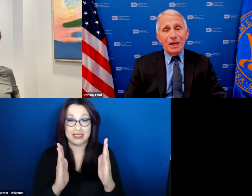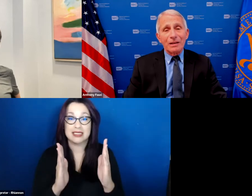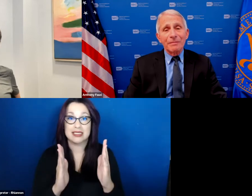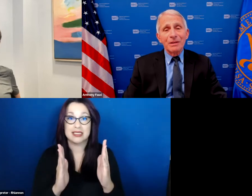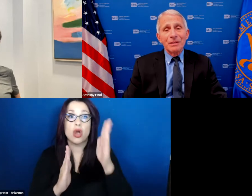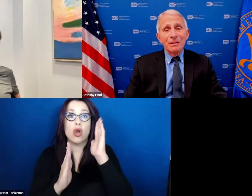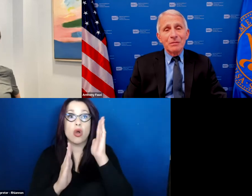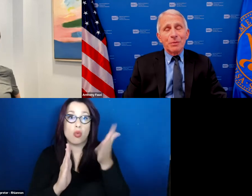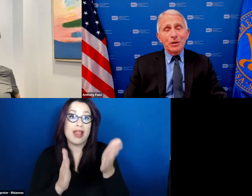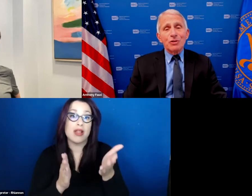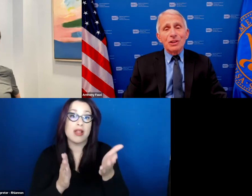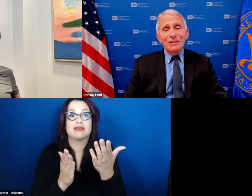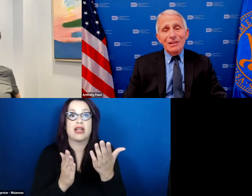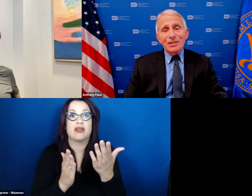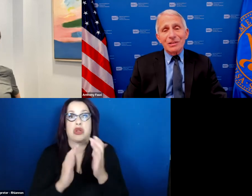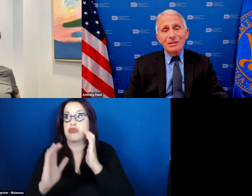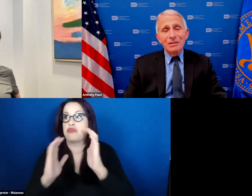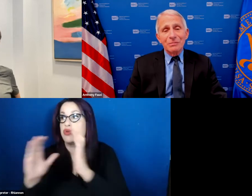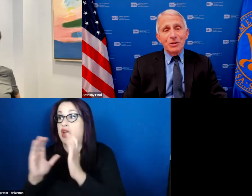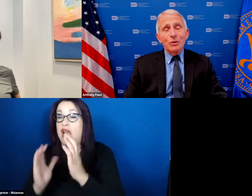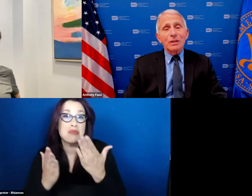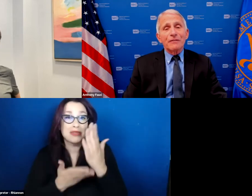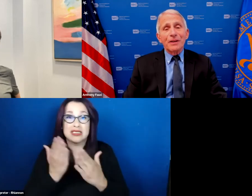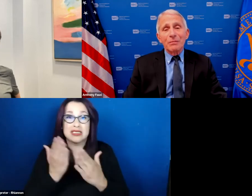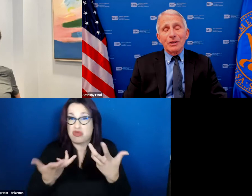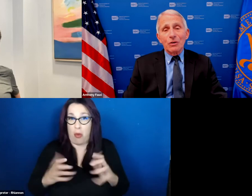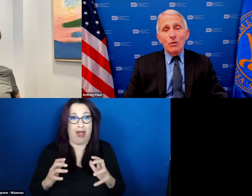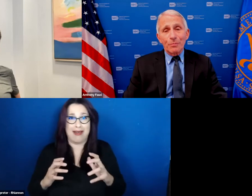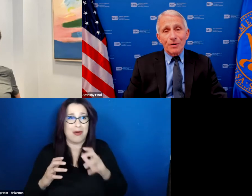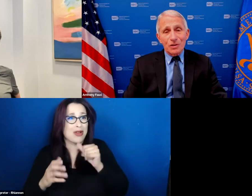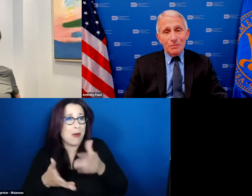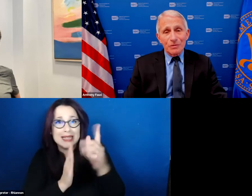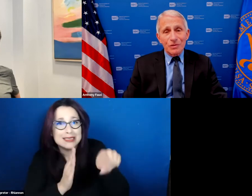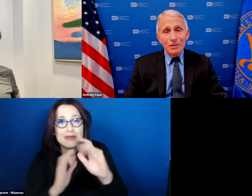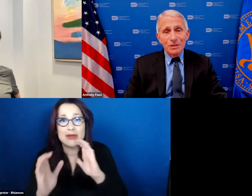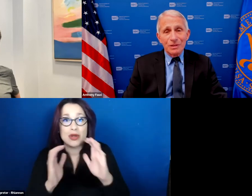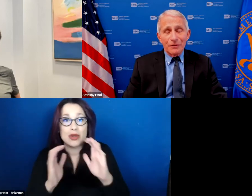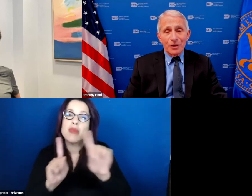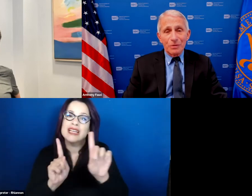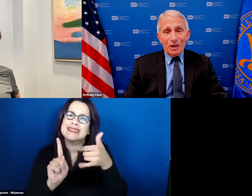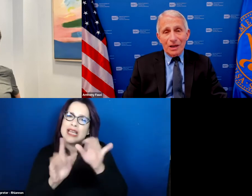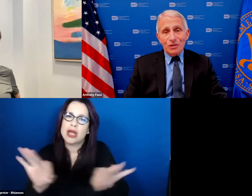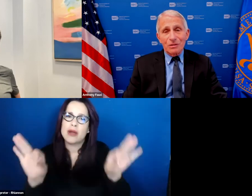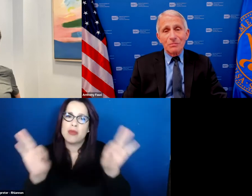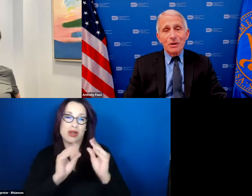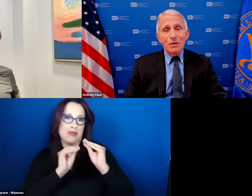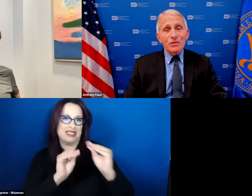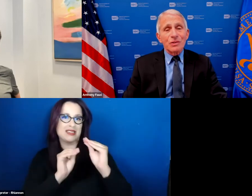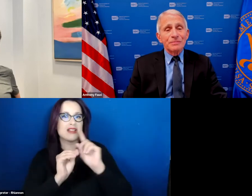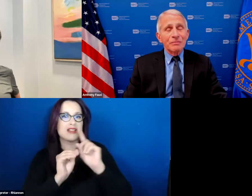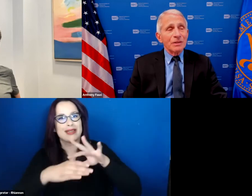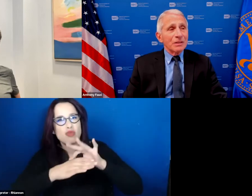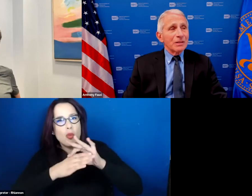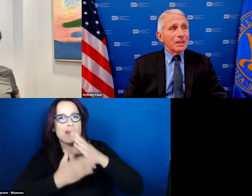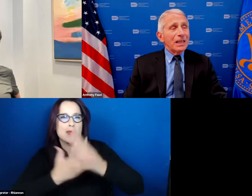communicating but you should at least be taught the fundamental core principles of communication because